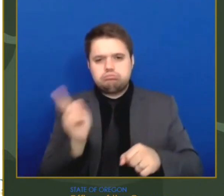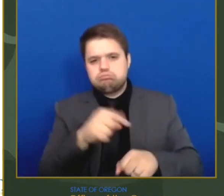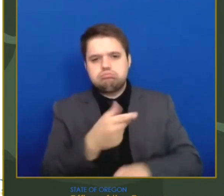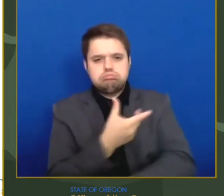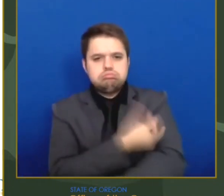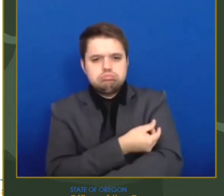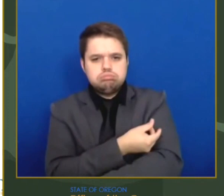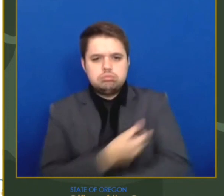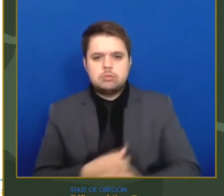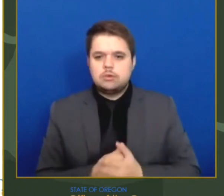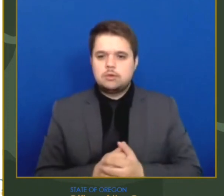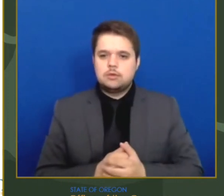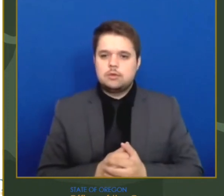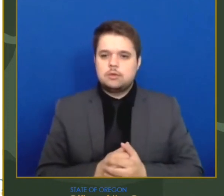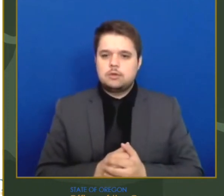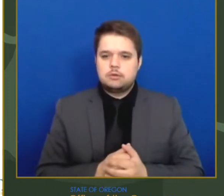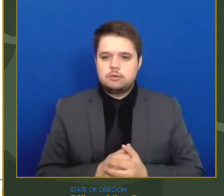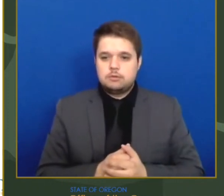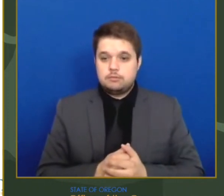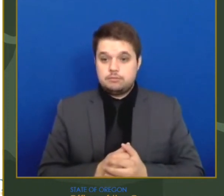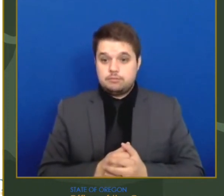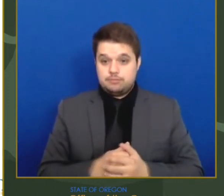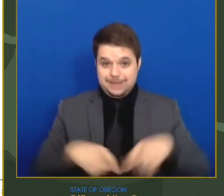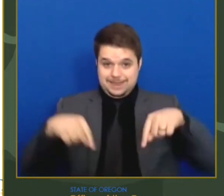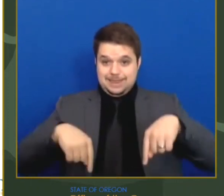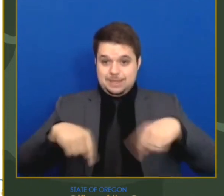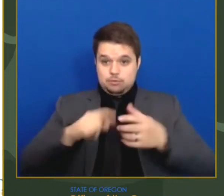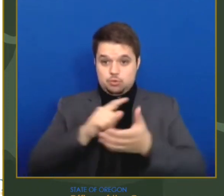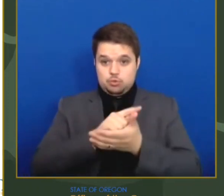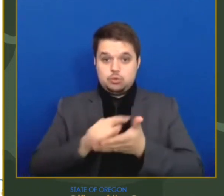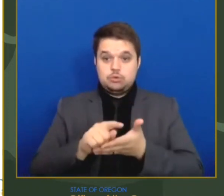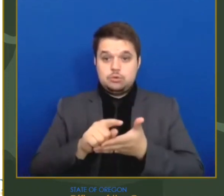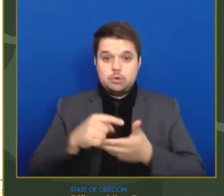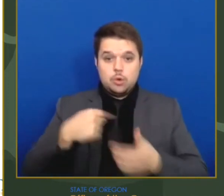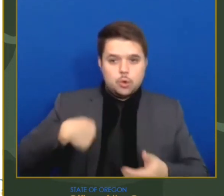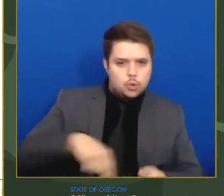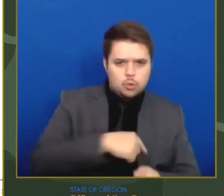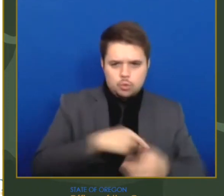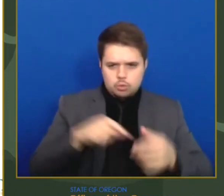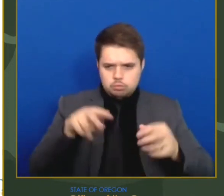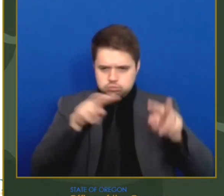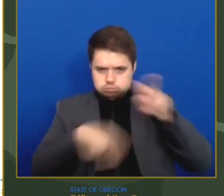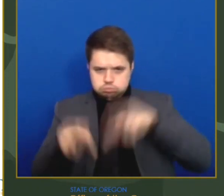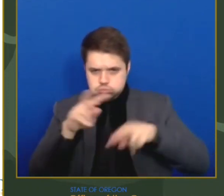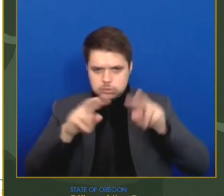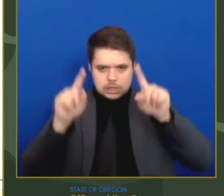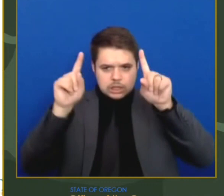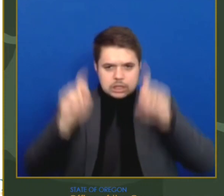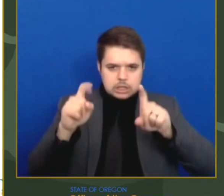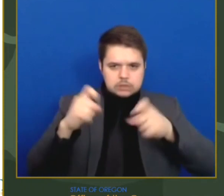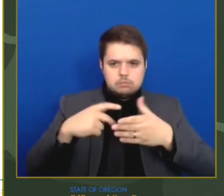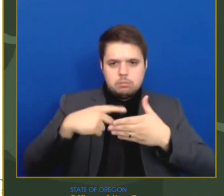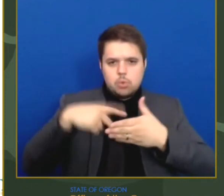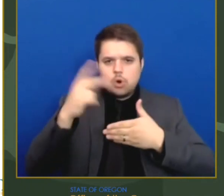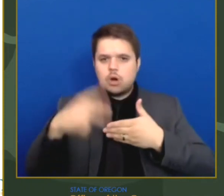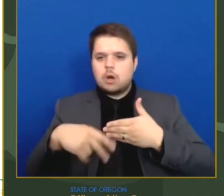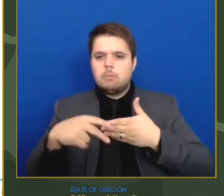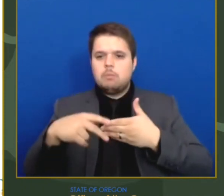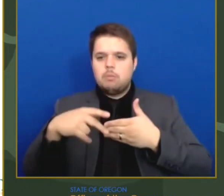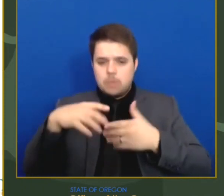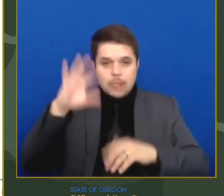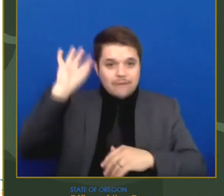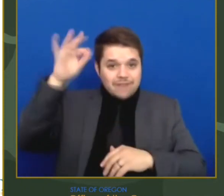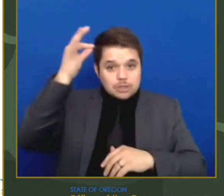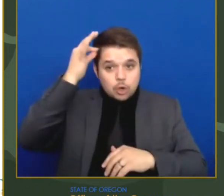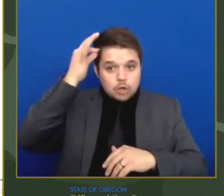we'll also expand our pilot program that enables federally qualified health centers to vaccinate all of their patients 16 or older. Let's go to